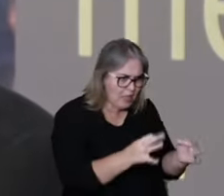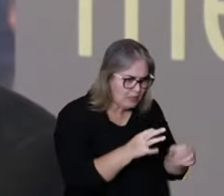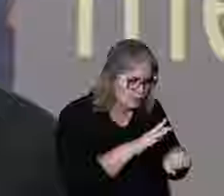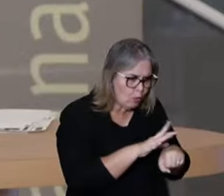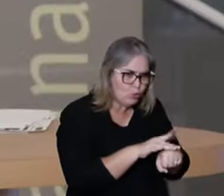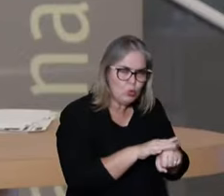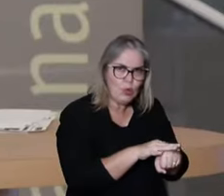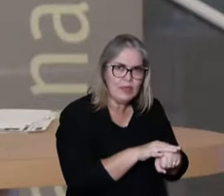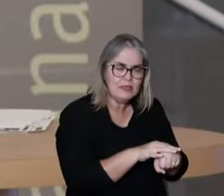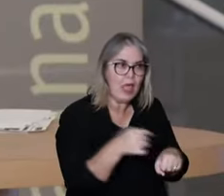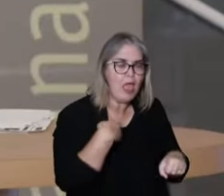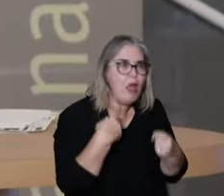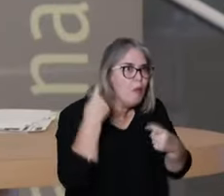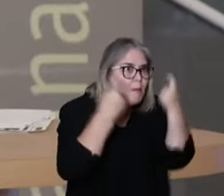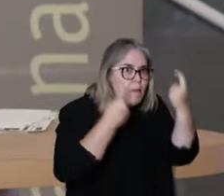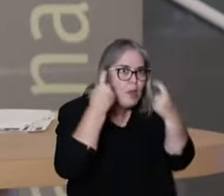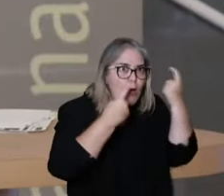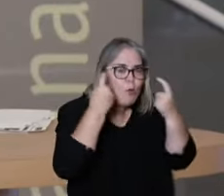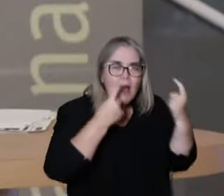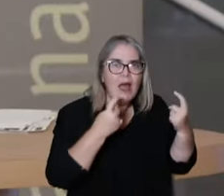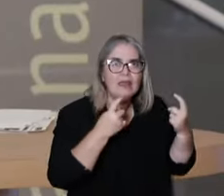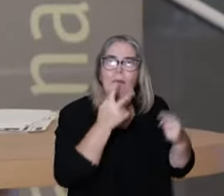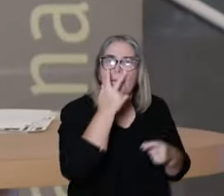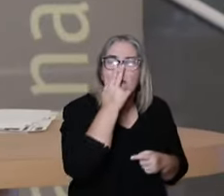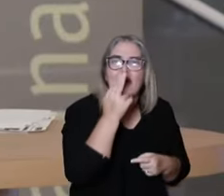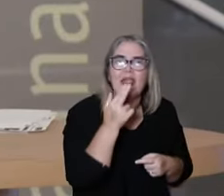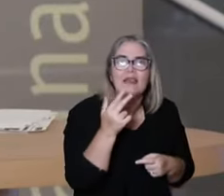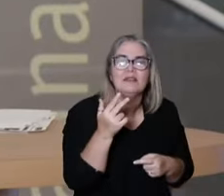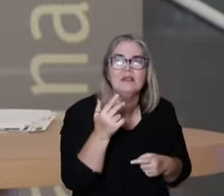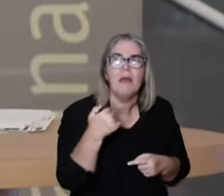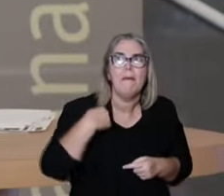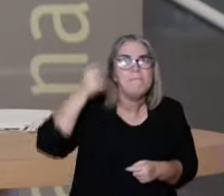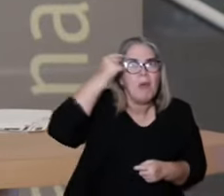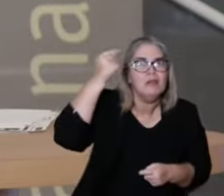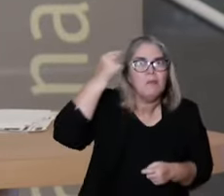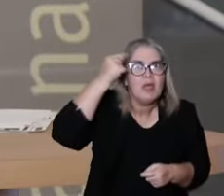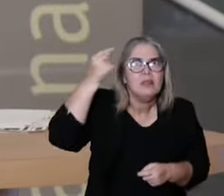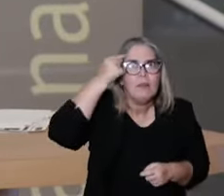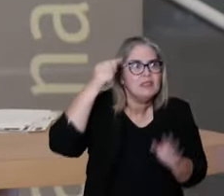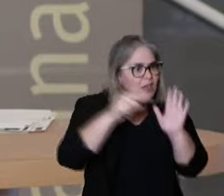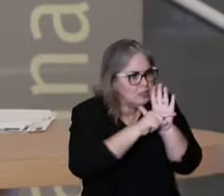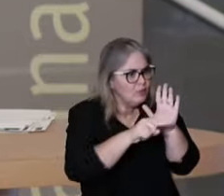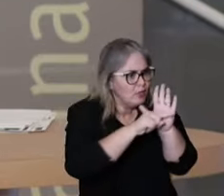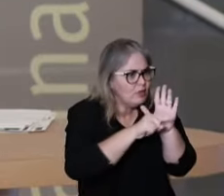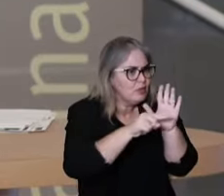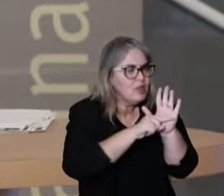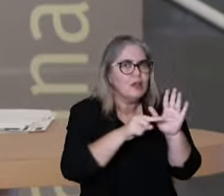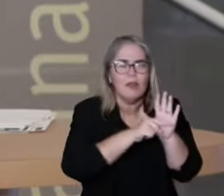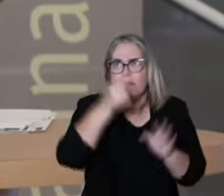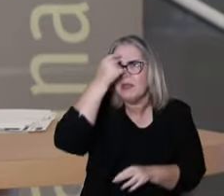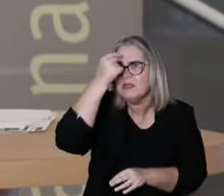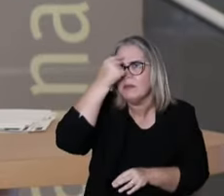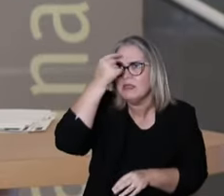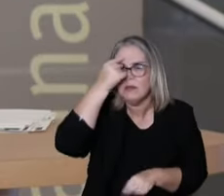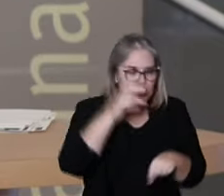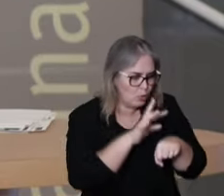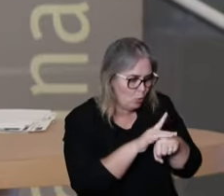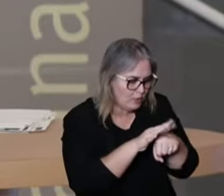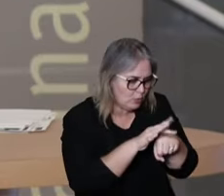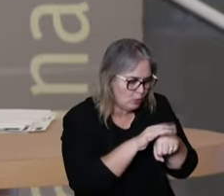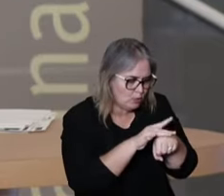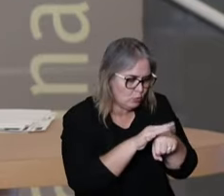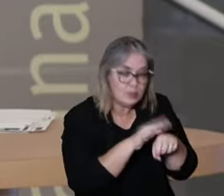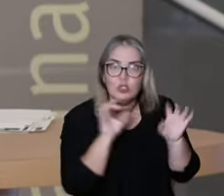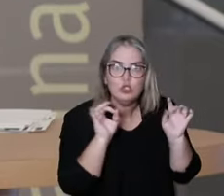is a disturbance of the working process. The person is the one that doesn't explain things well, doesn't obey,